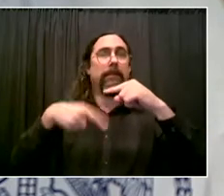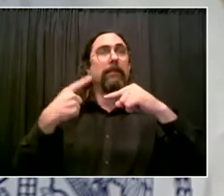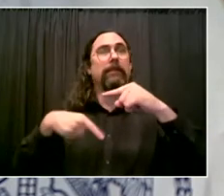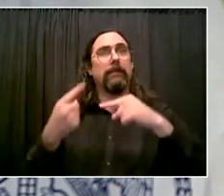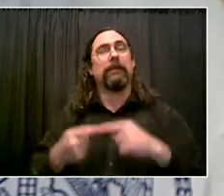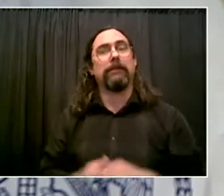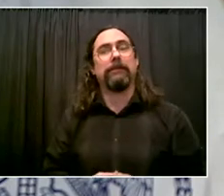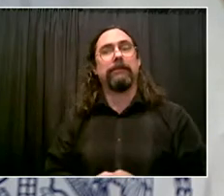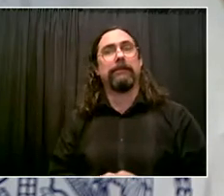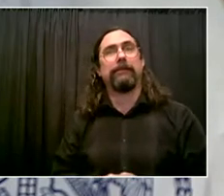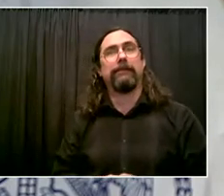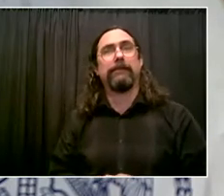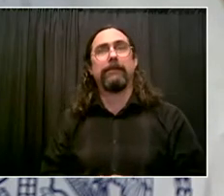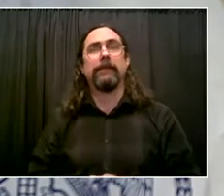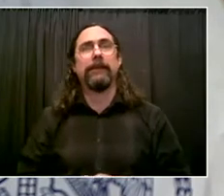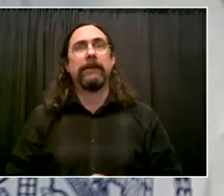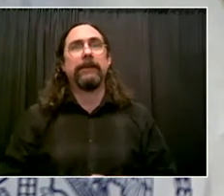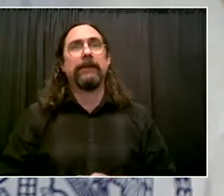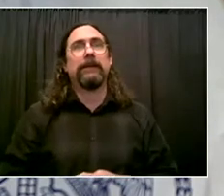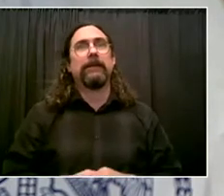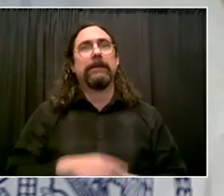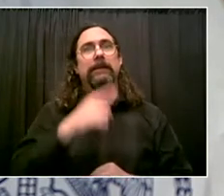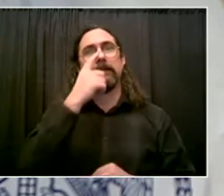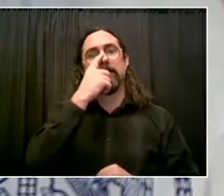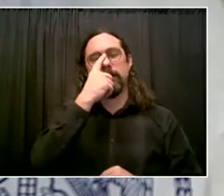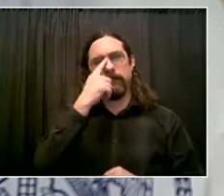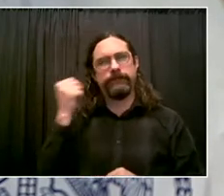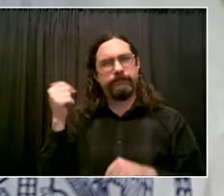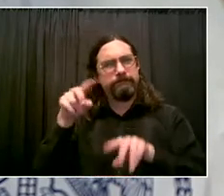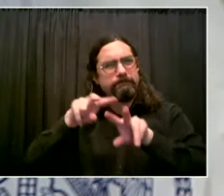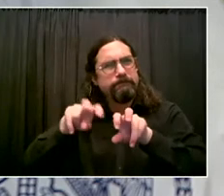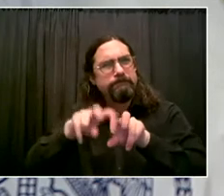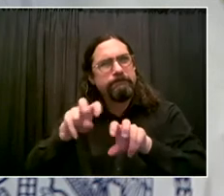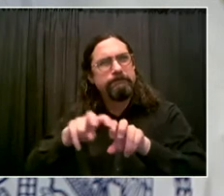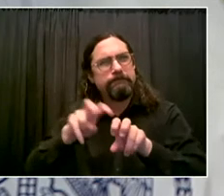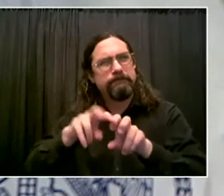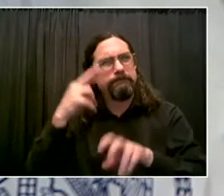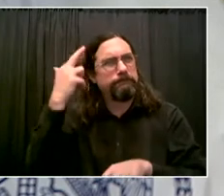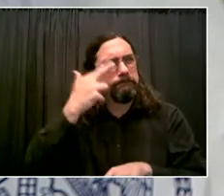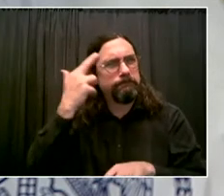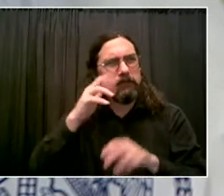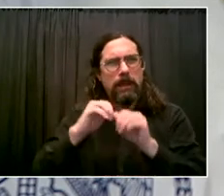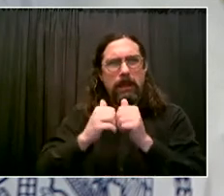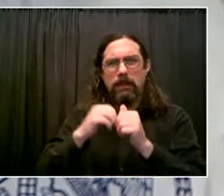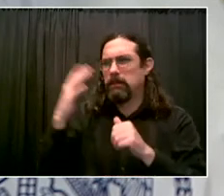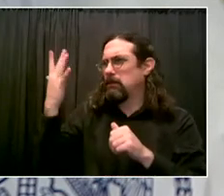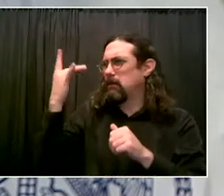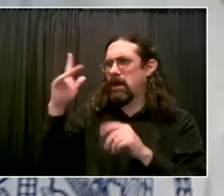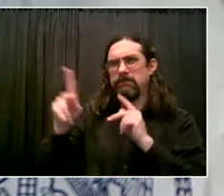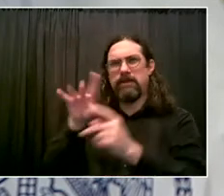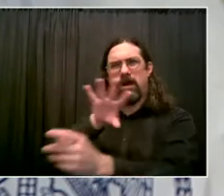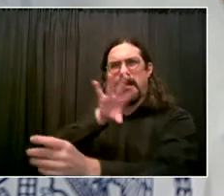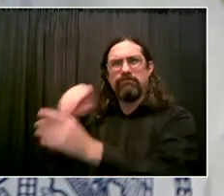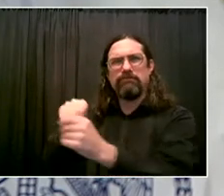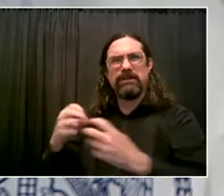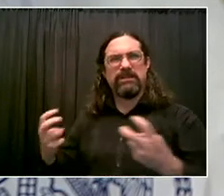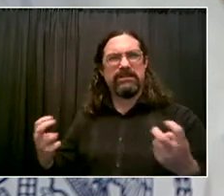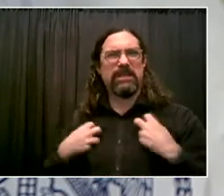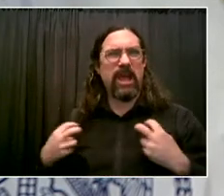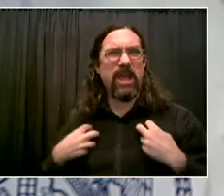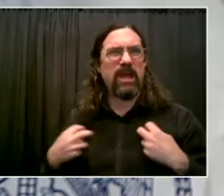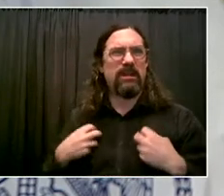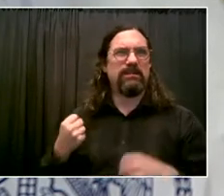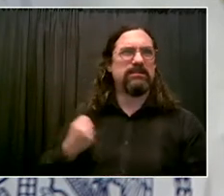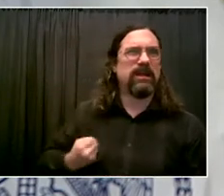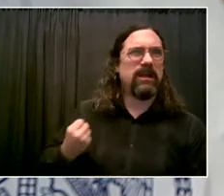But at Exodus, we have seen a model that works to provide the transitional services, the help, the housing,